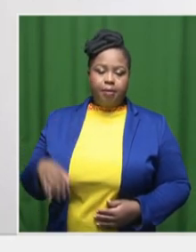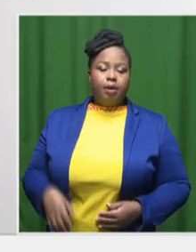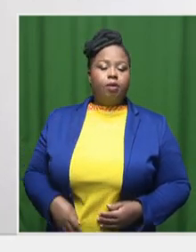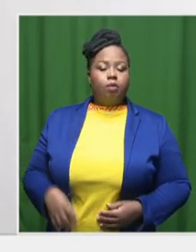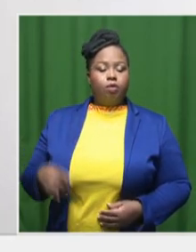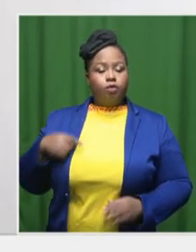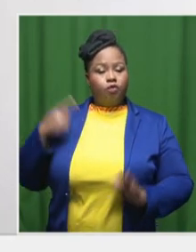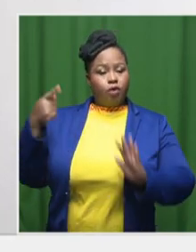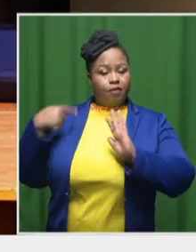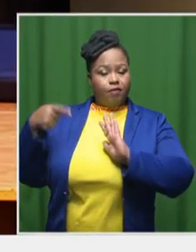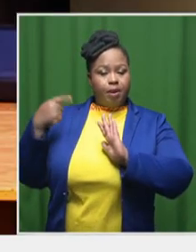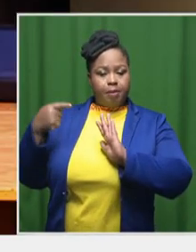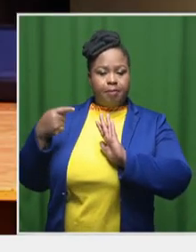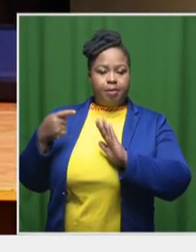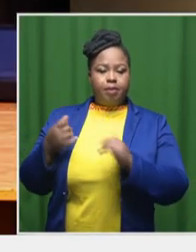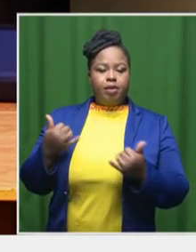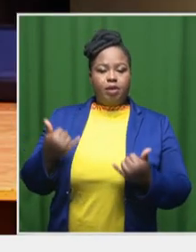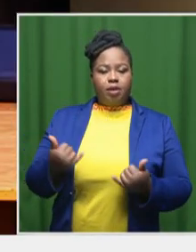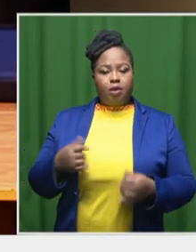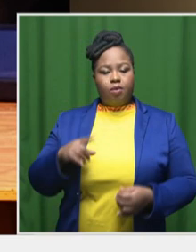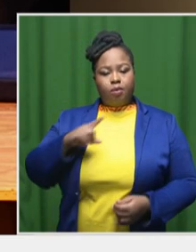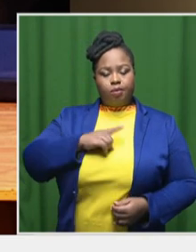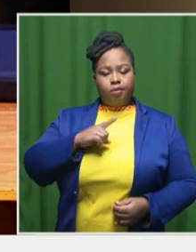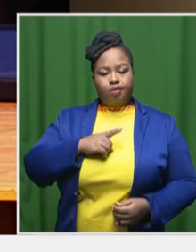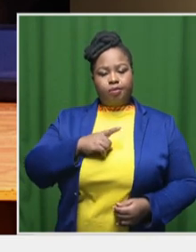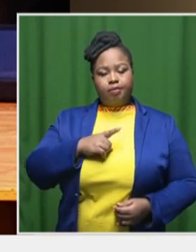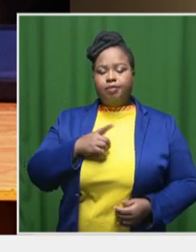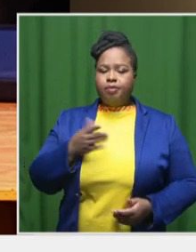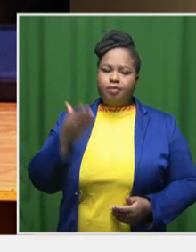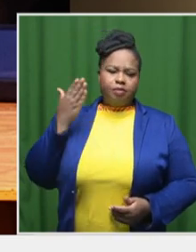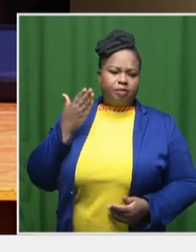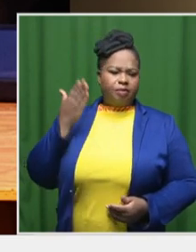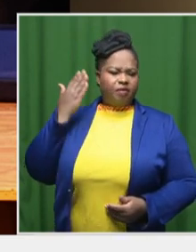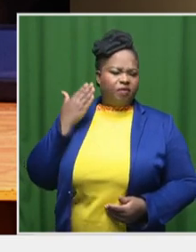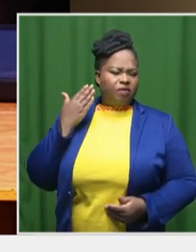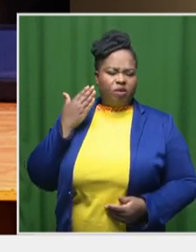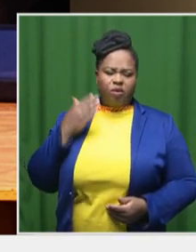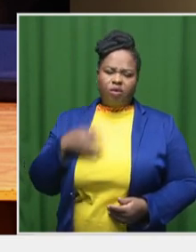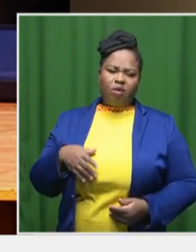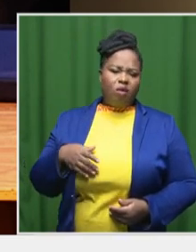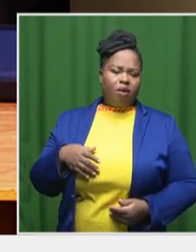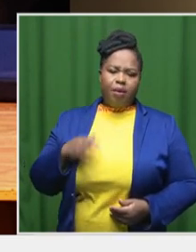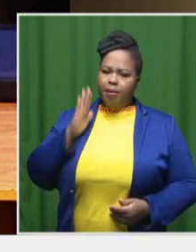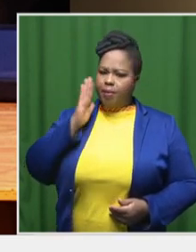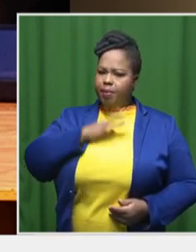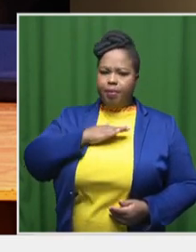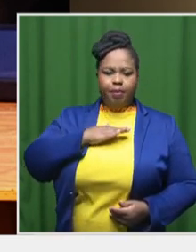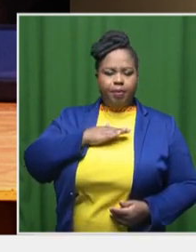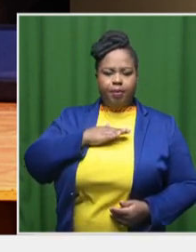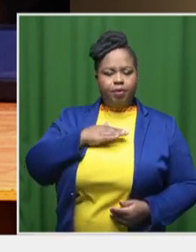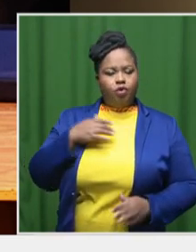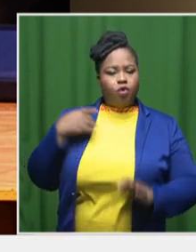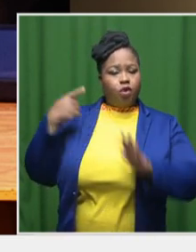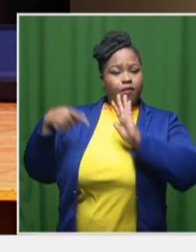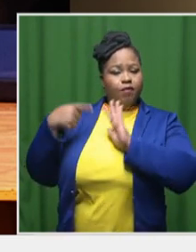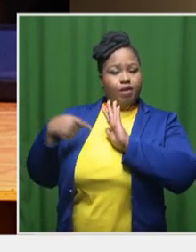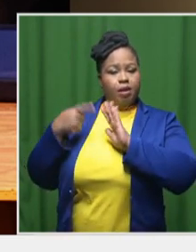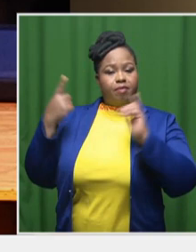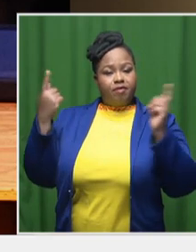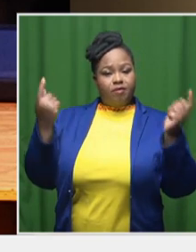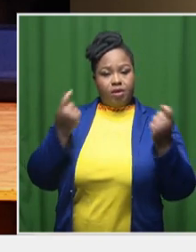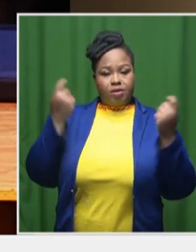industry within the Eastern Cape, because previously before there wasn't a film festival of this nature.